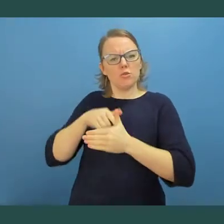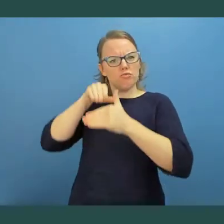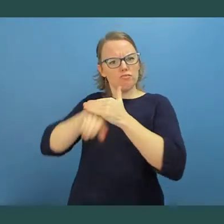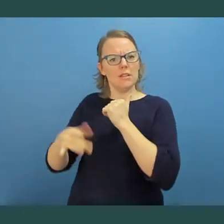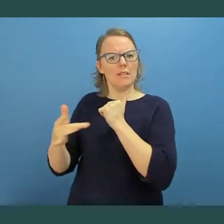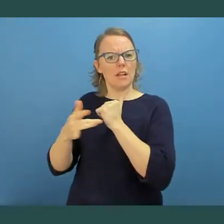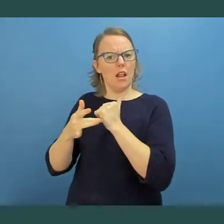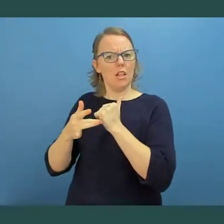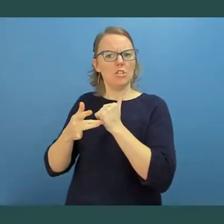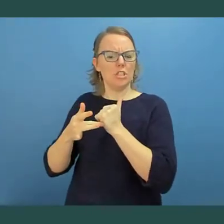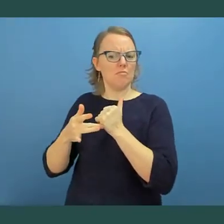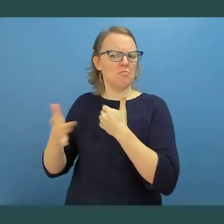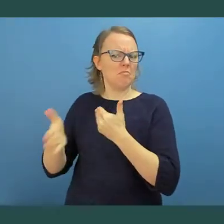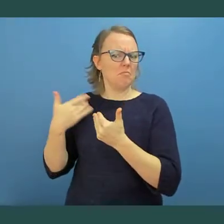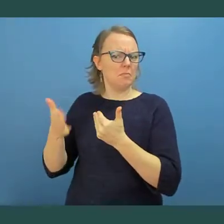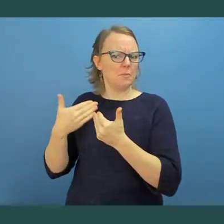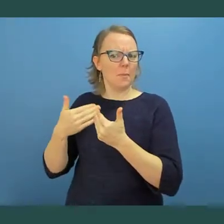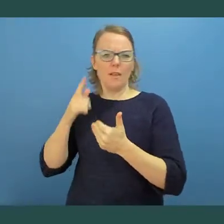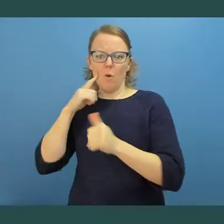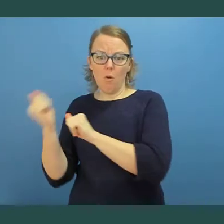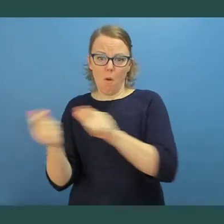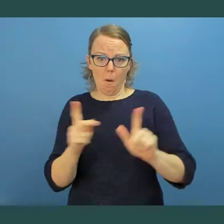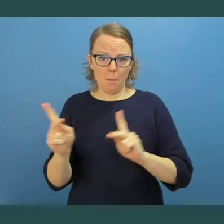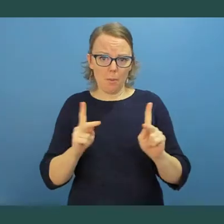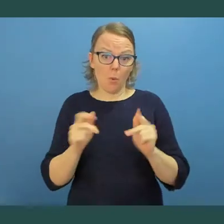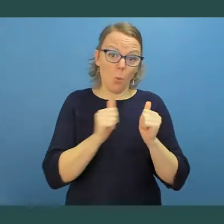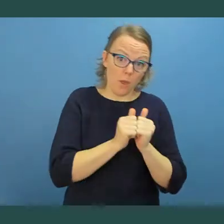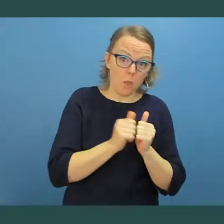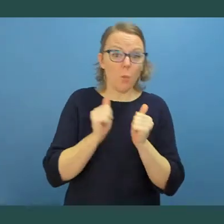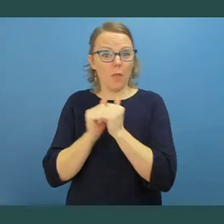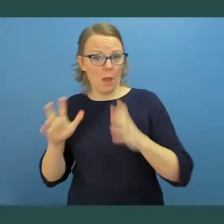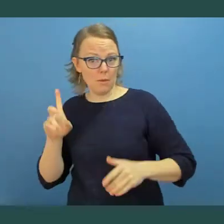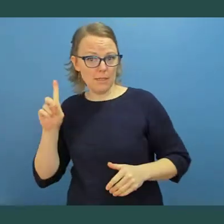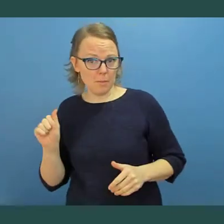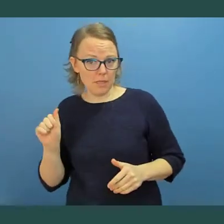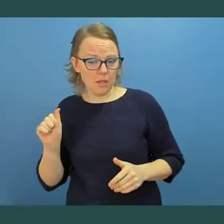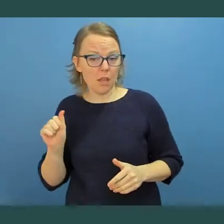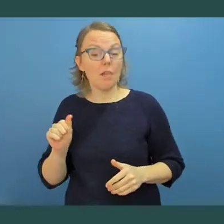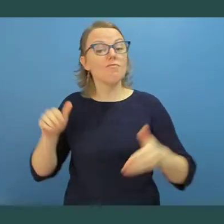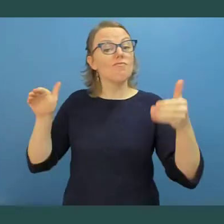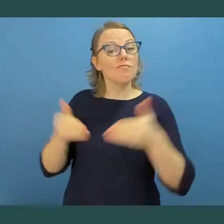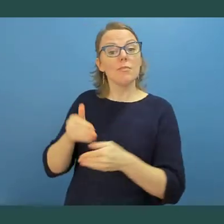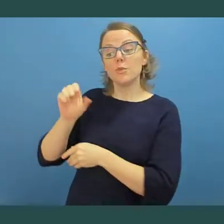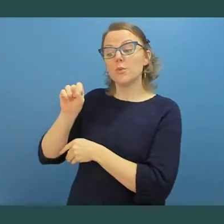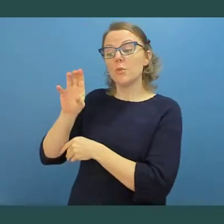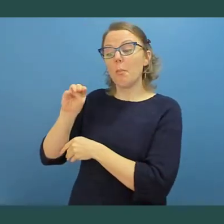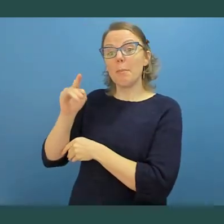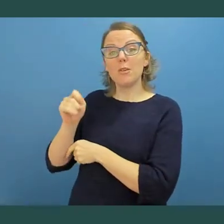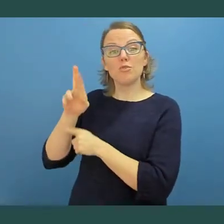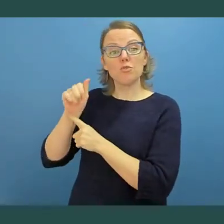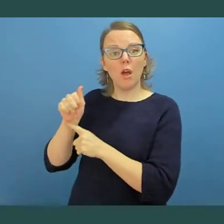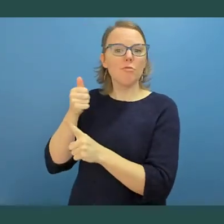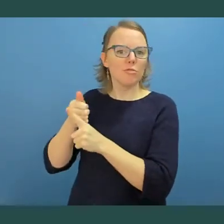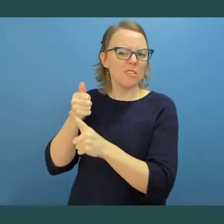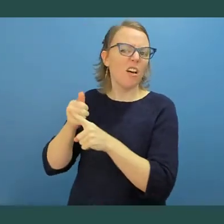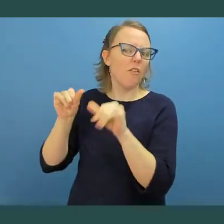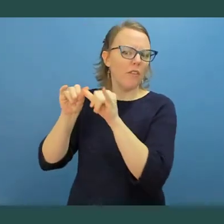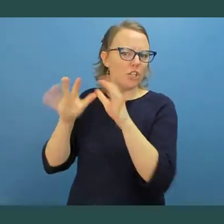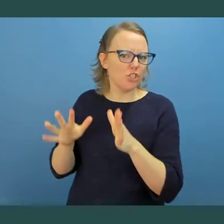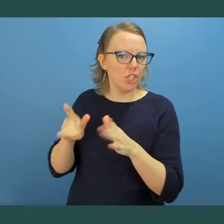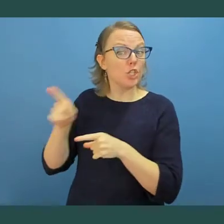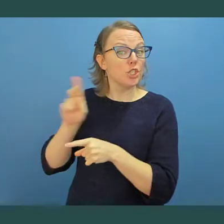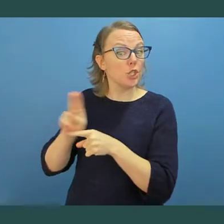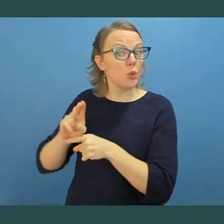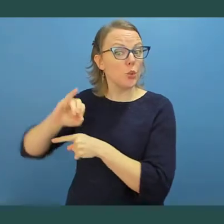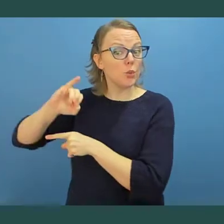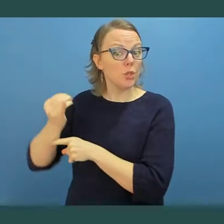engineer at Microsoft, uses JAWS, a third-party screen reader that works with Windows to navigate her computer. Using the keyboard, JAWS allows